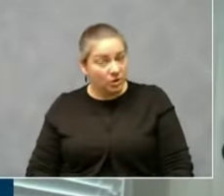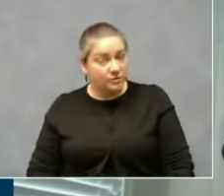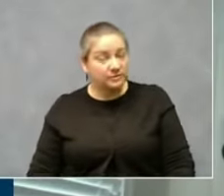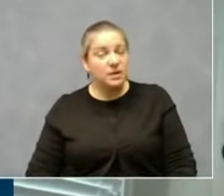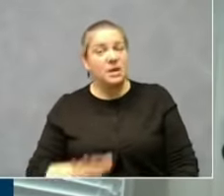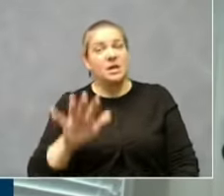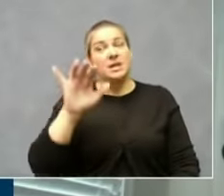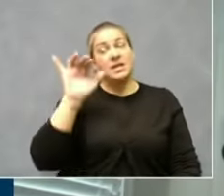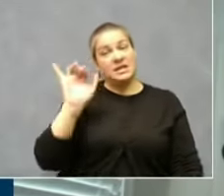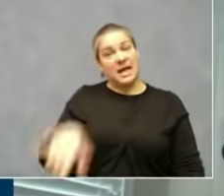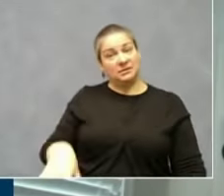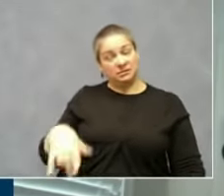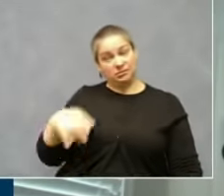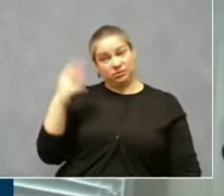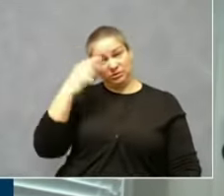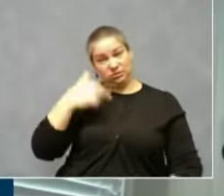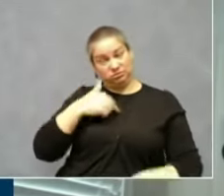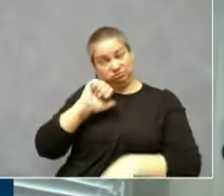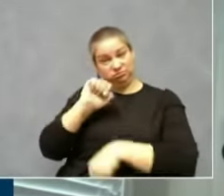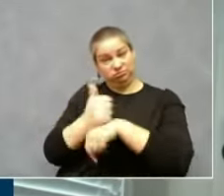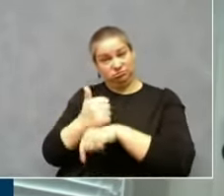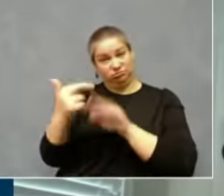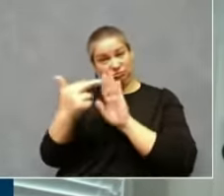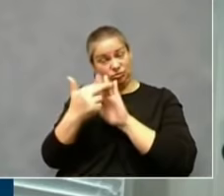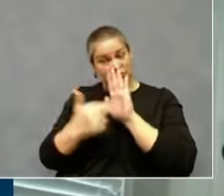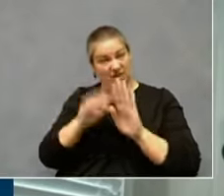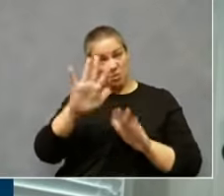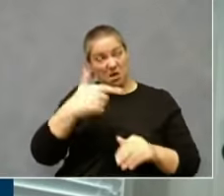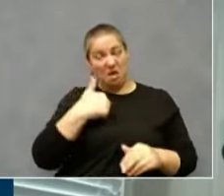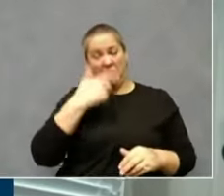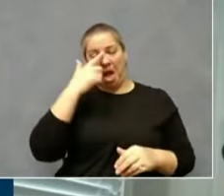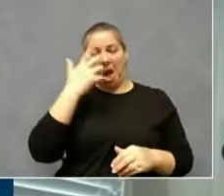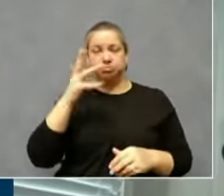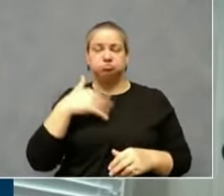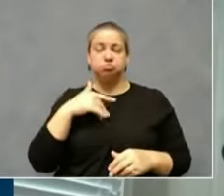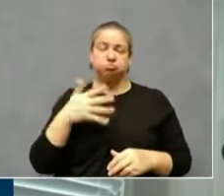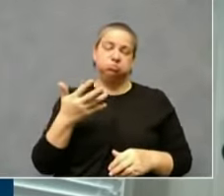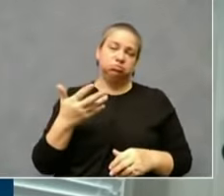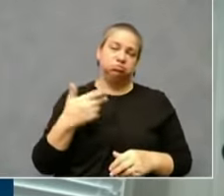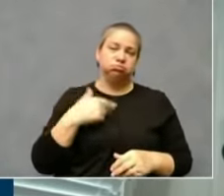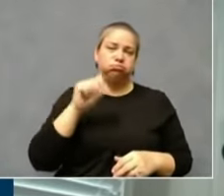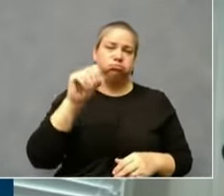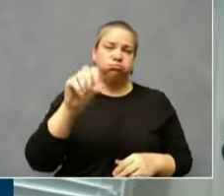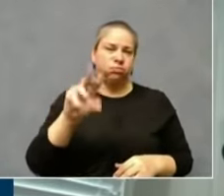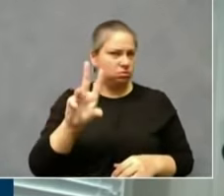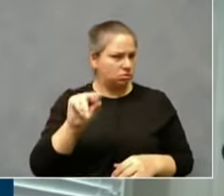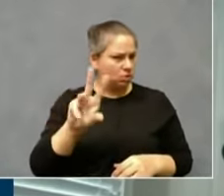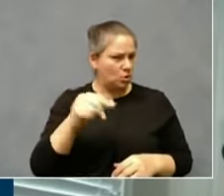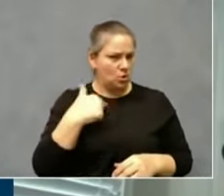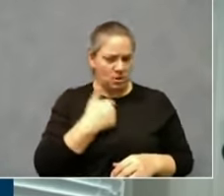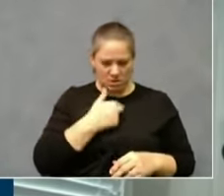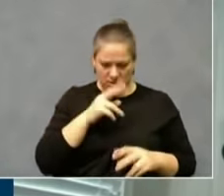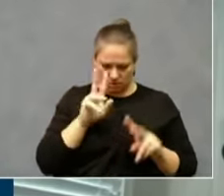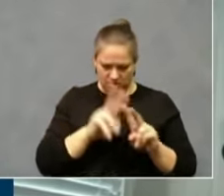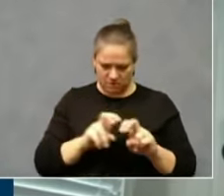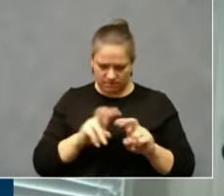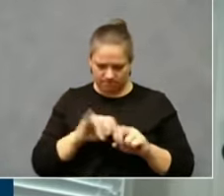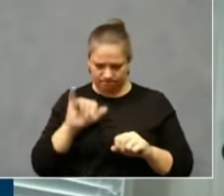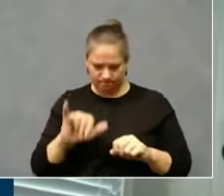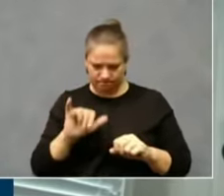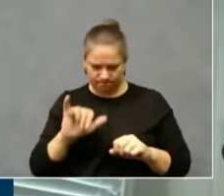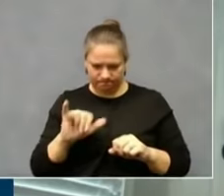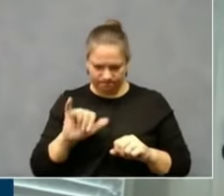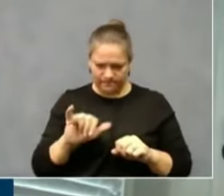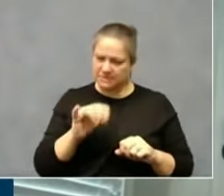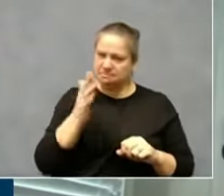and we attempted to plead for people to comply. And again, I want to echo what the governor said. There are